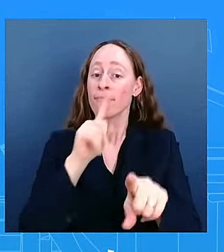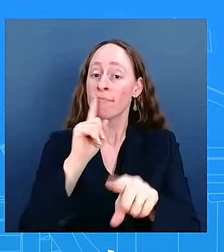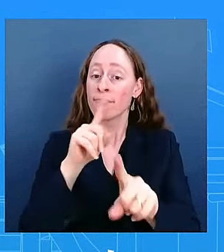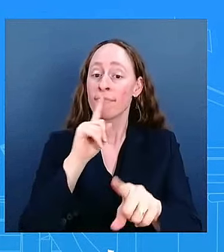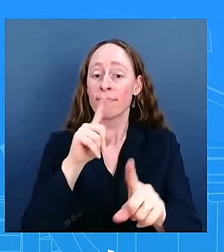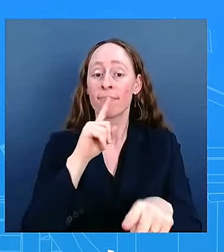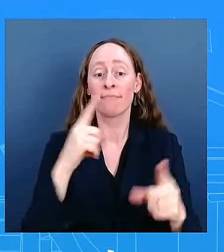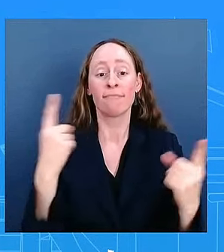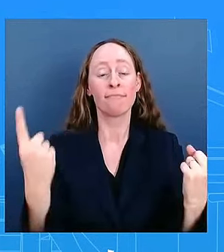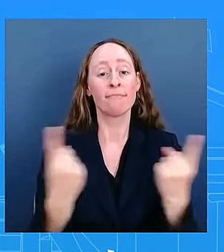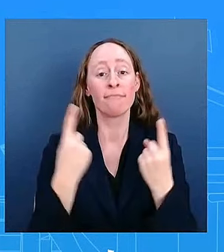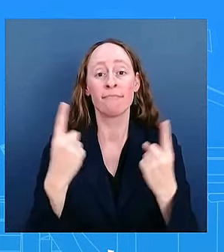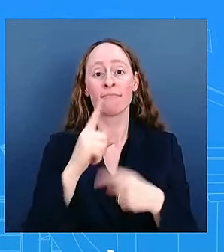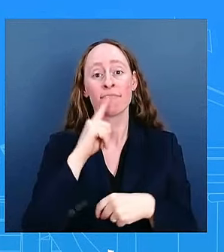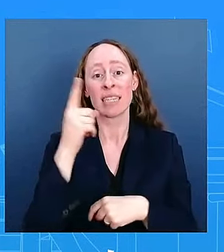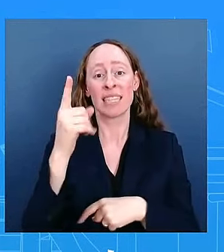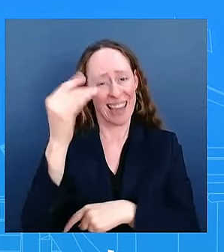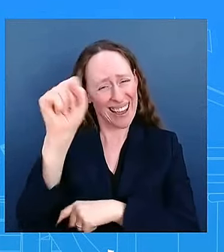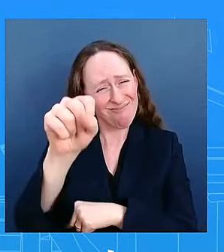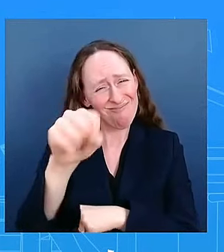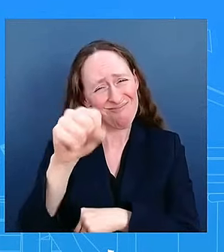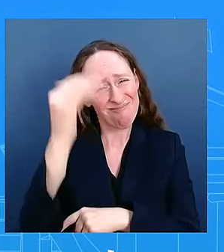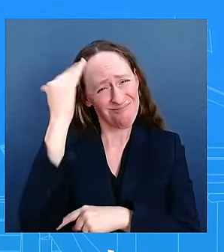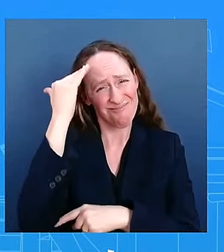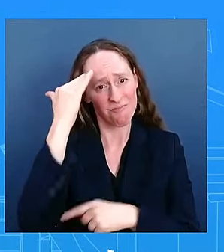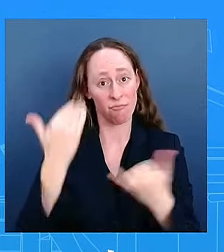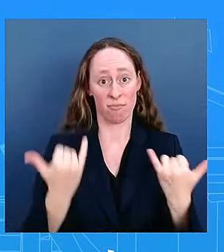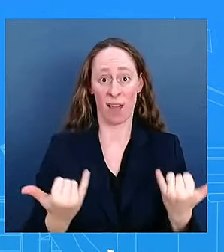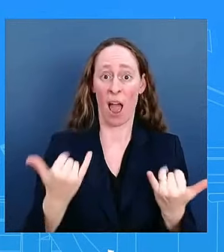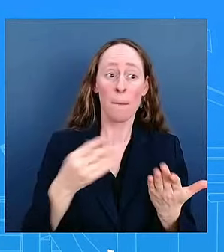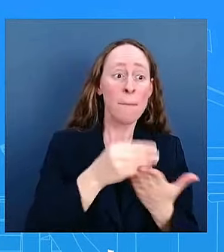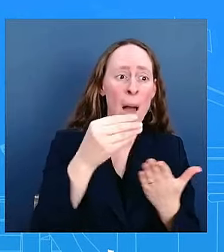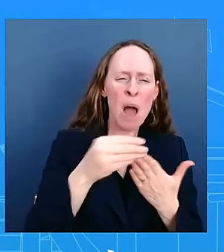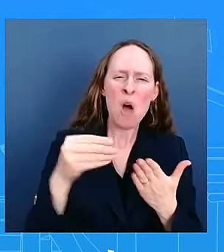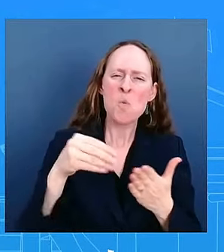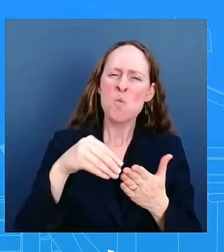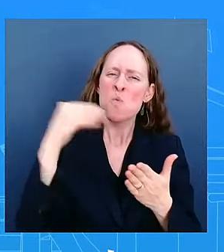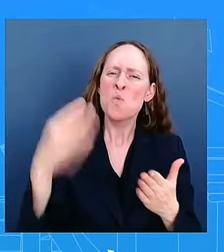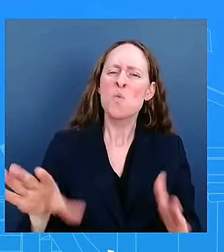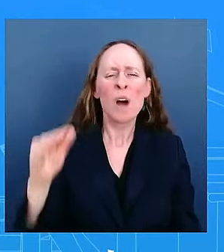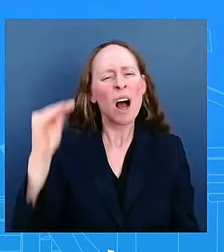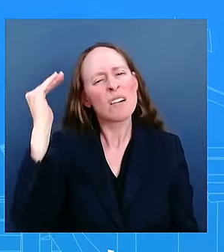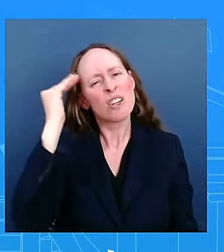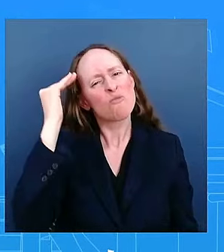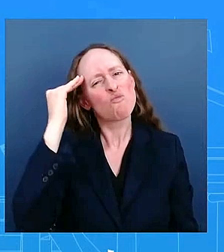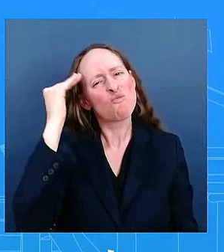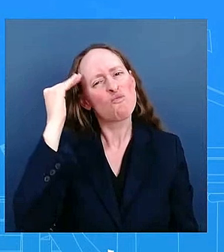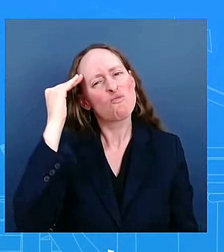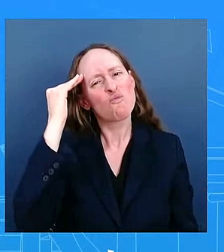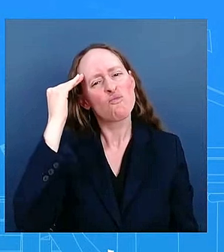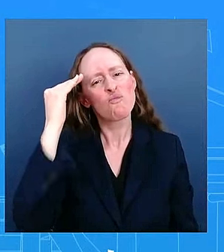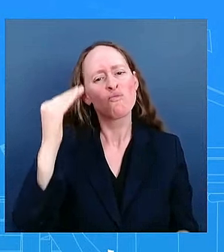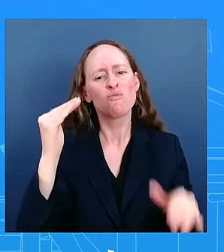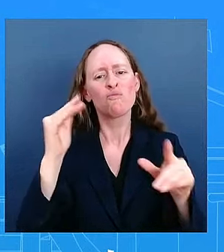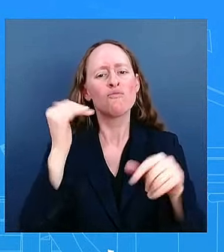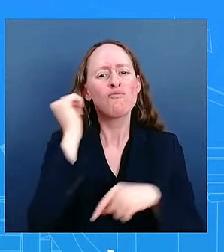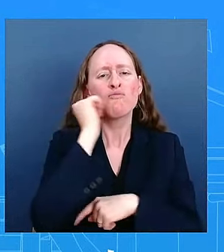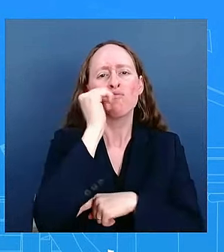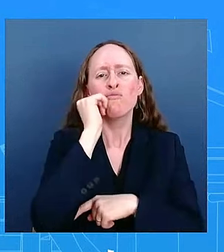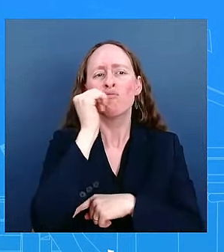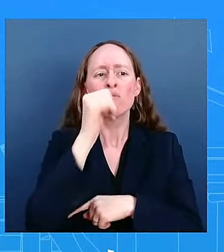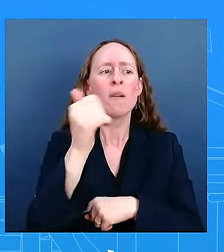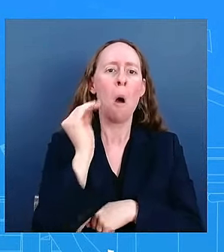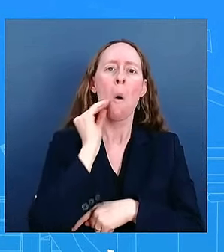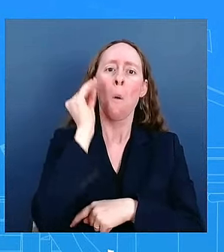are still too high for for too many people for too many products too many households and that's why our cost-cutting agenda is as